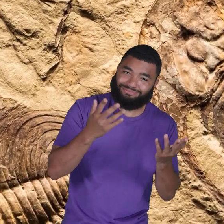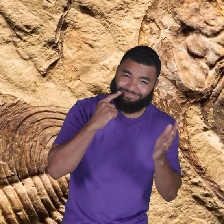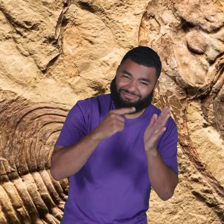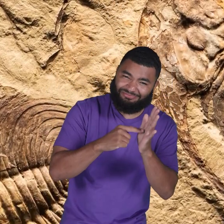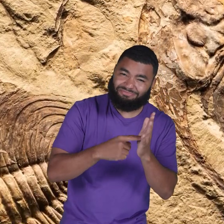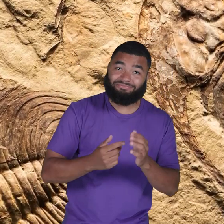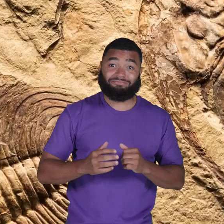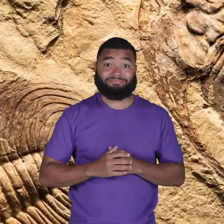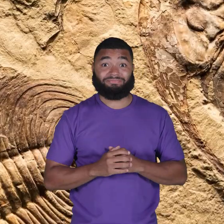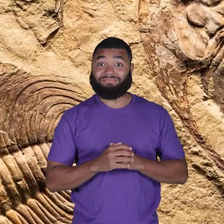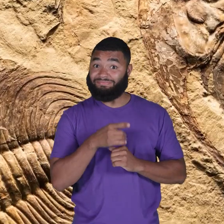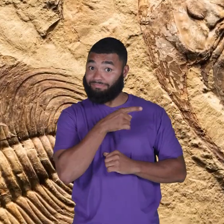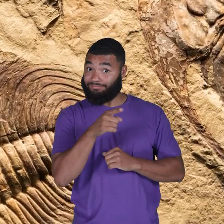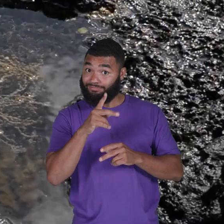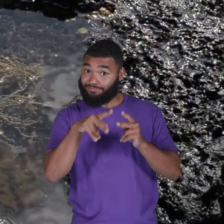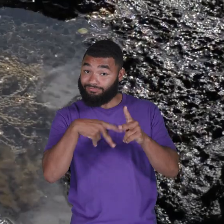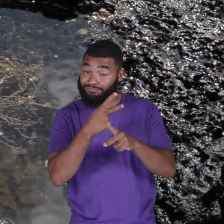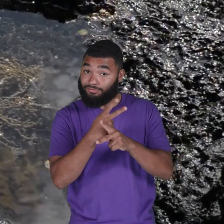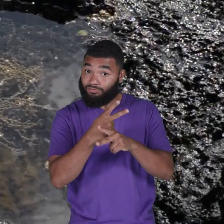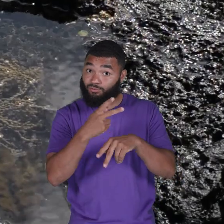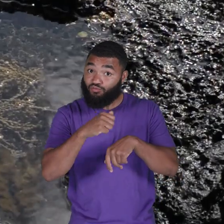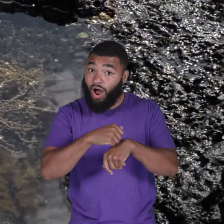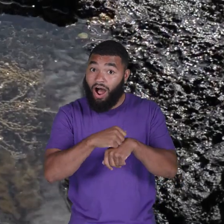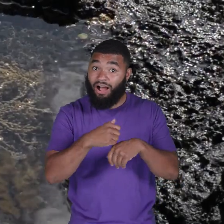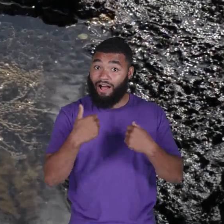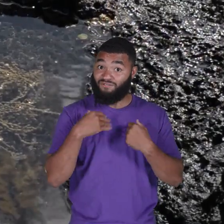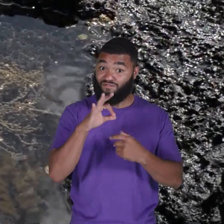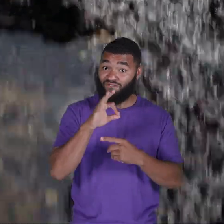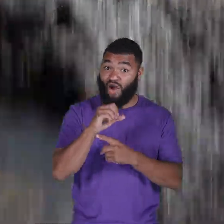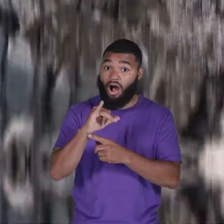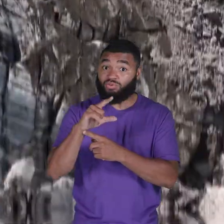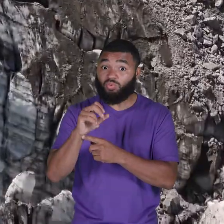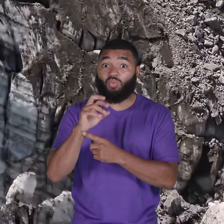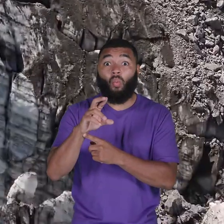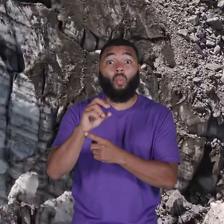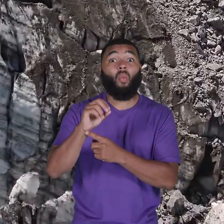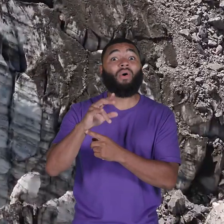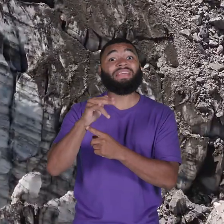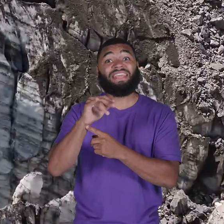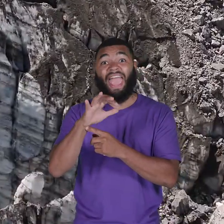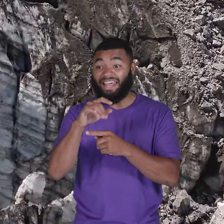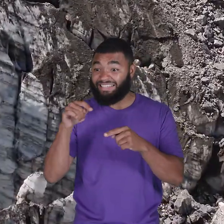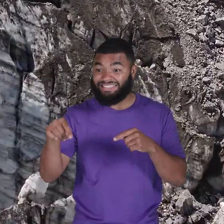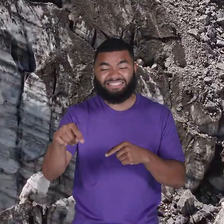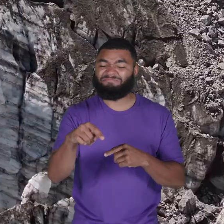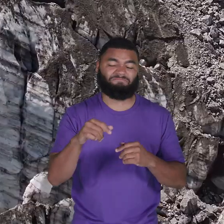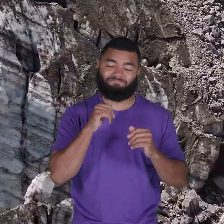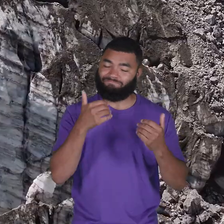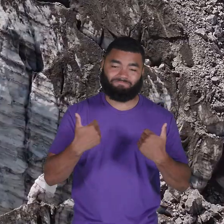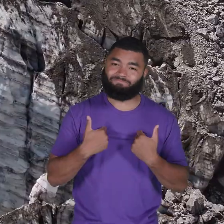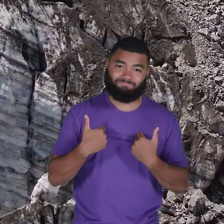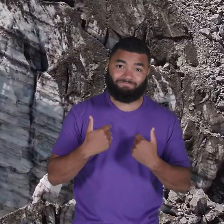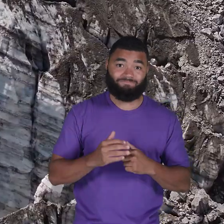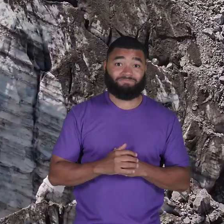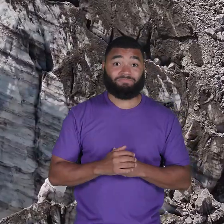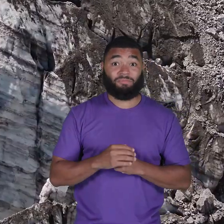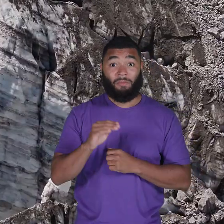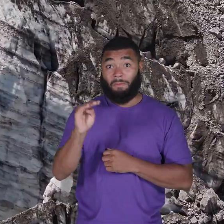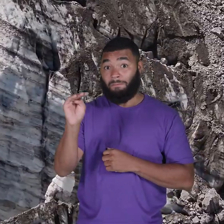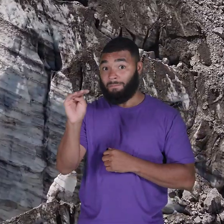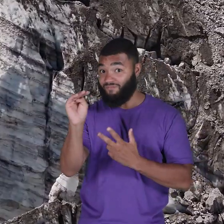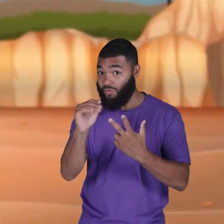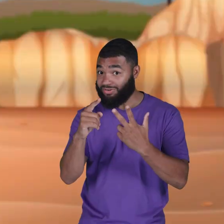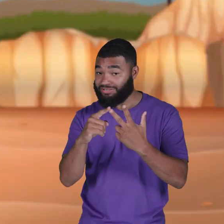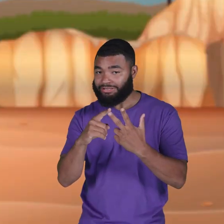rocks do not contain fossils or organic matter. Metamorphic rocks are the least common type of rock.